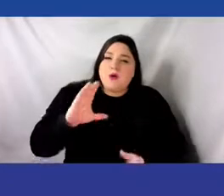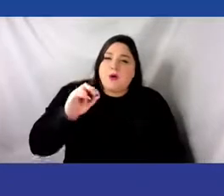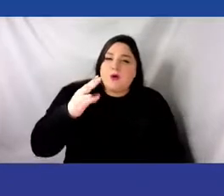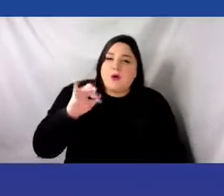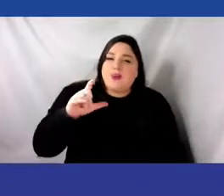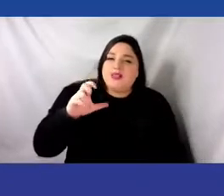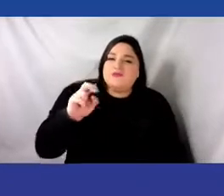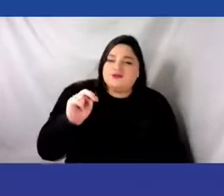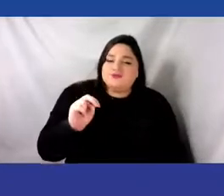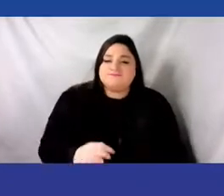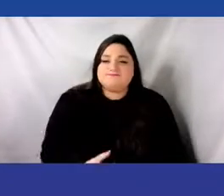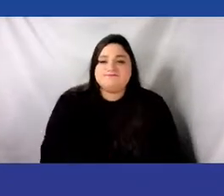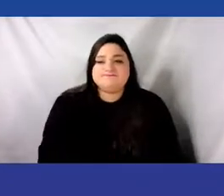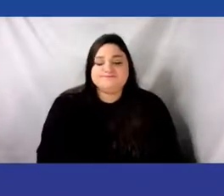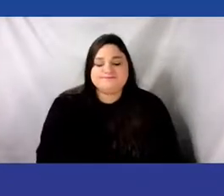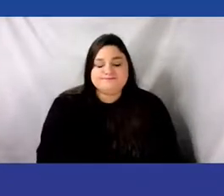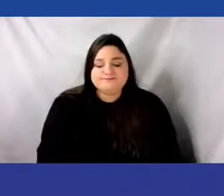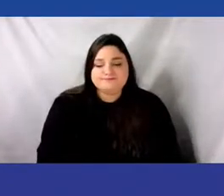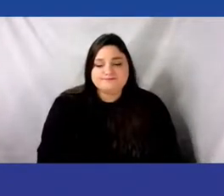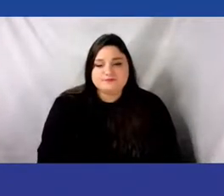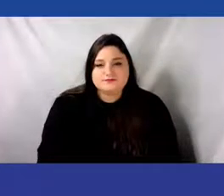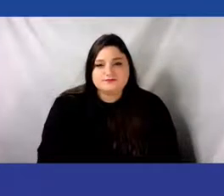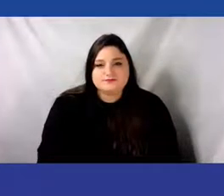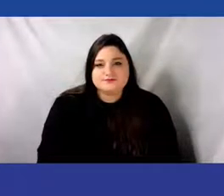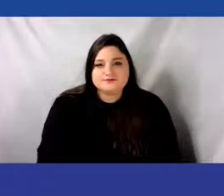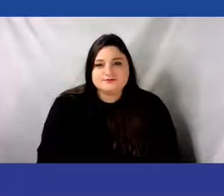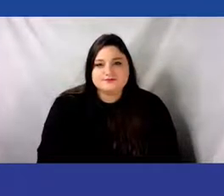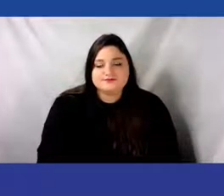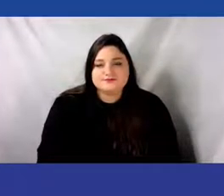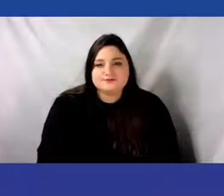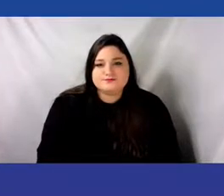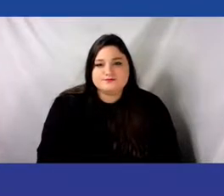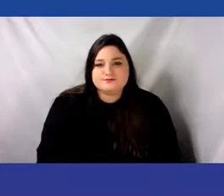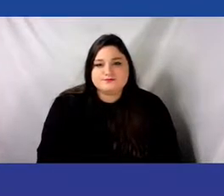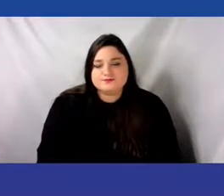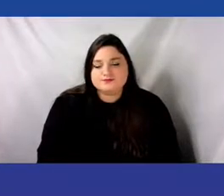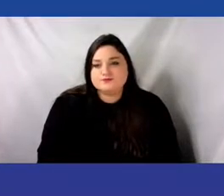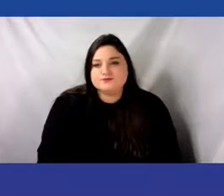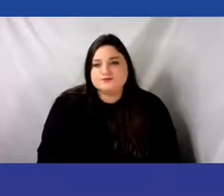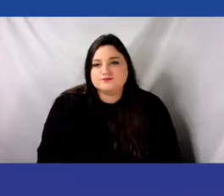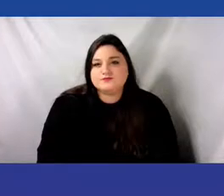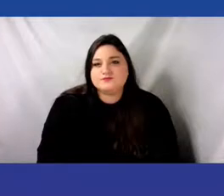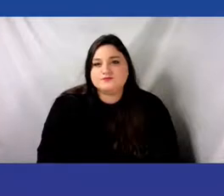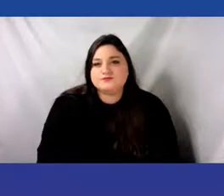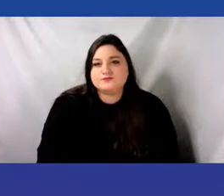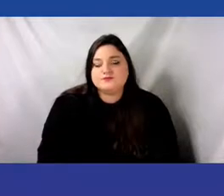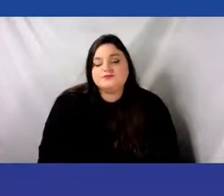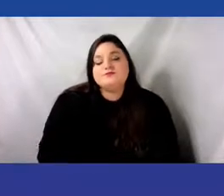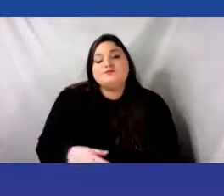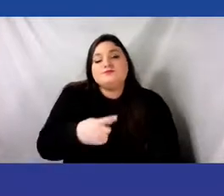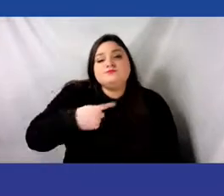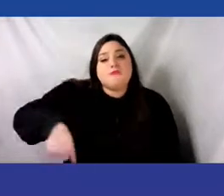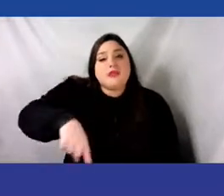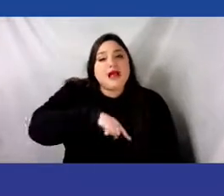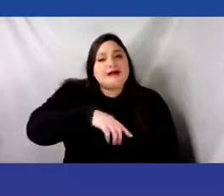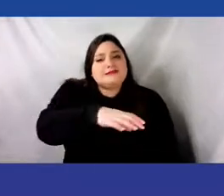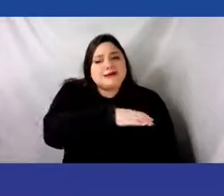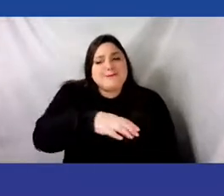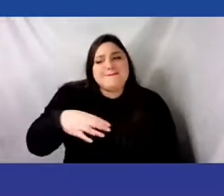As a committee, we wanted to align with movements toward care and